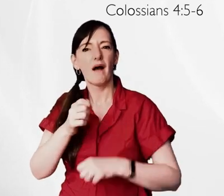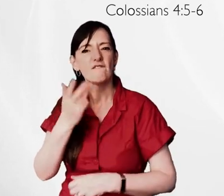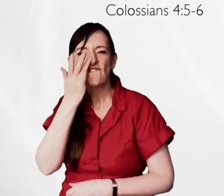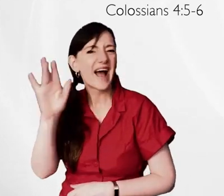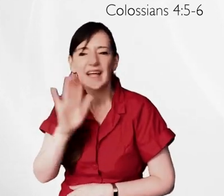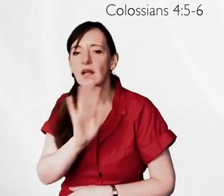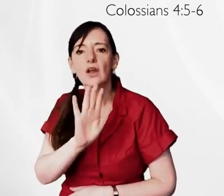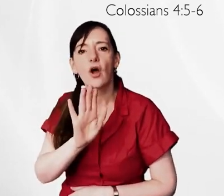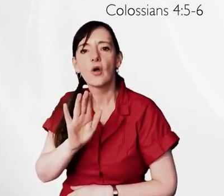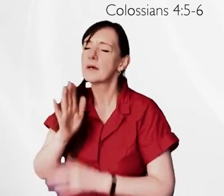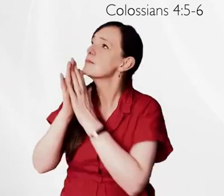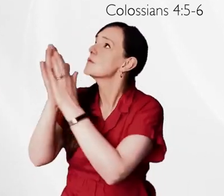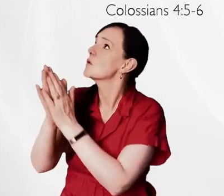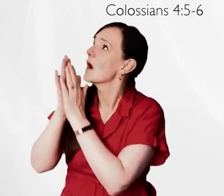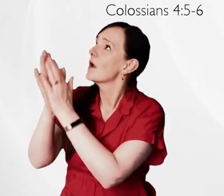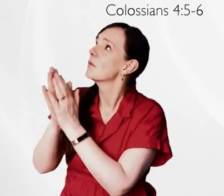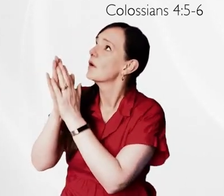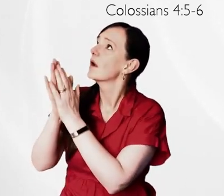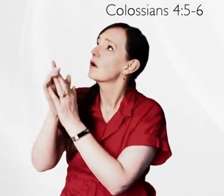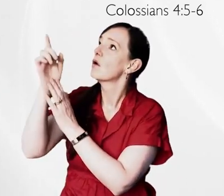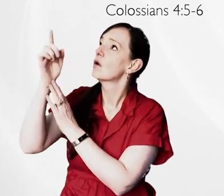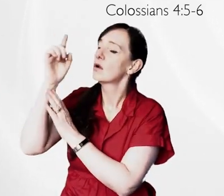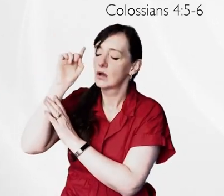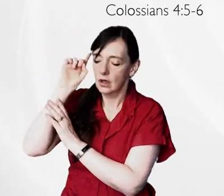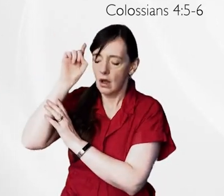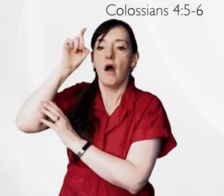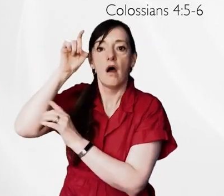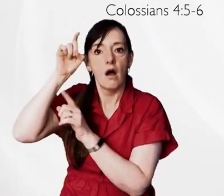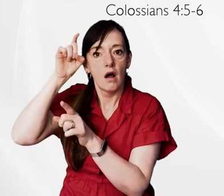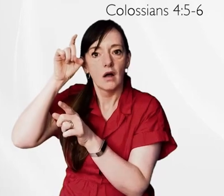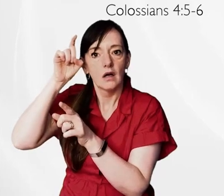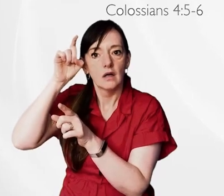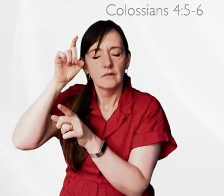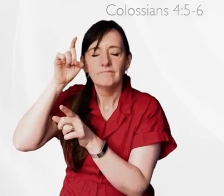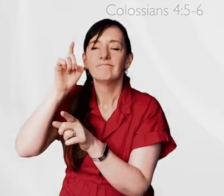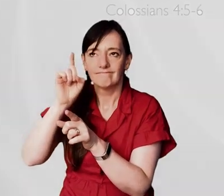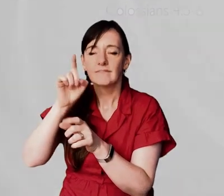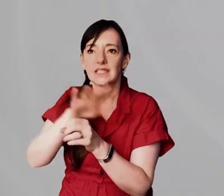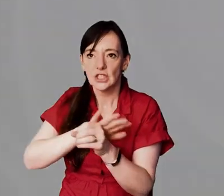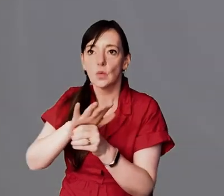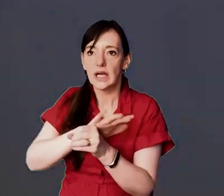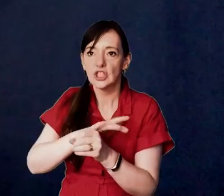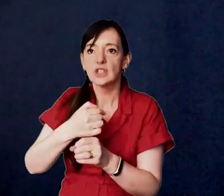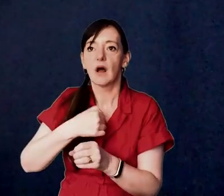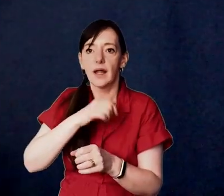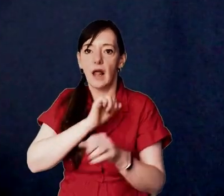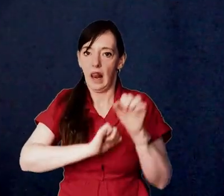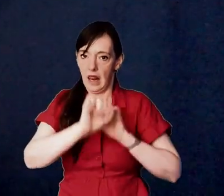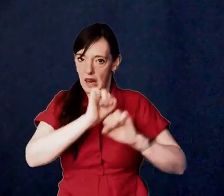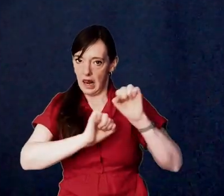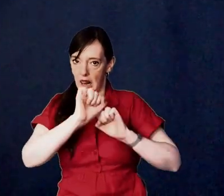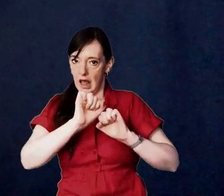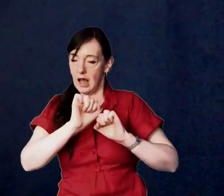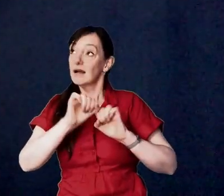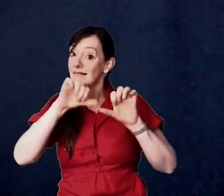that uh the lord brings to mind opportunities or relationships or situations where maybe you've shied away from being a public